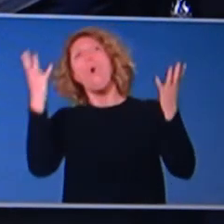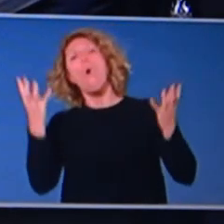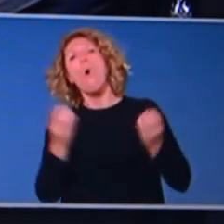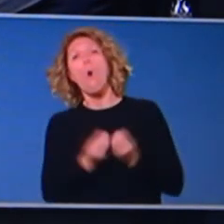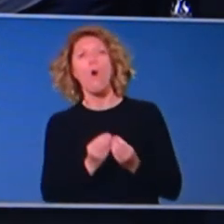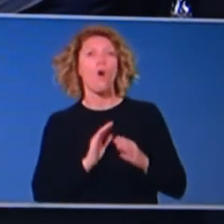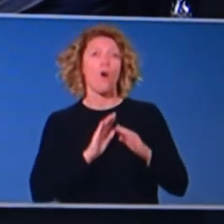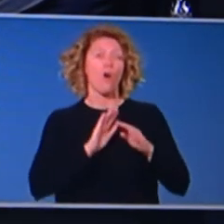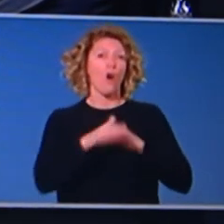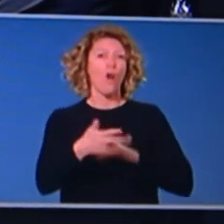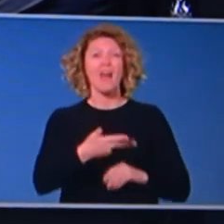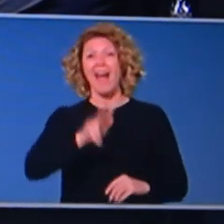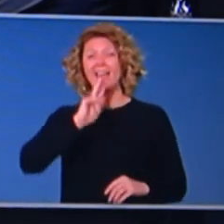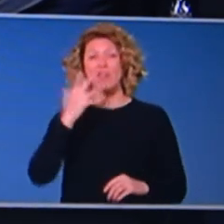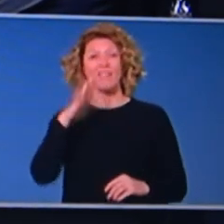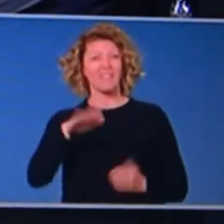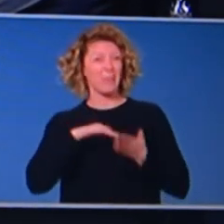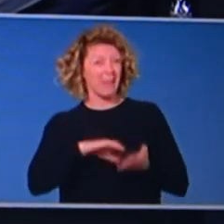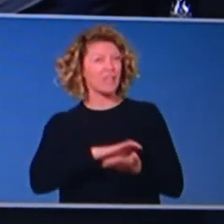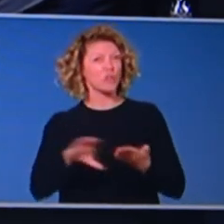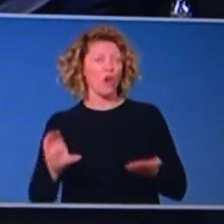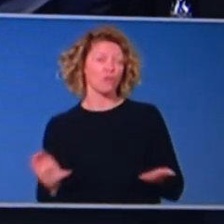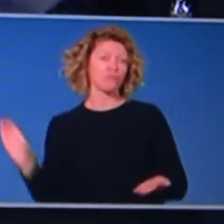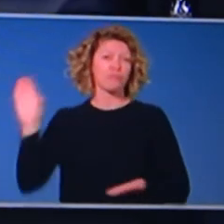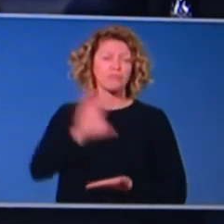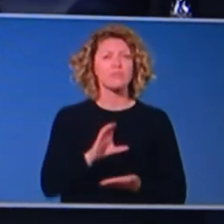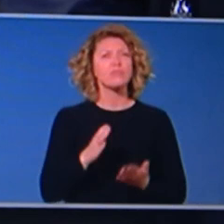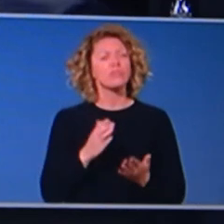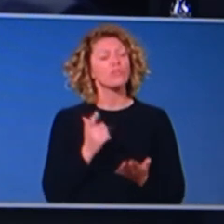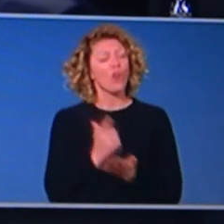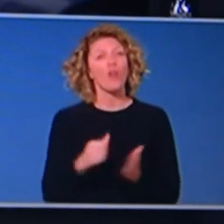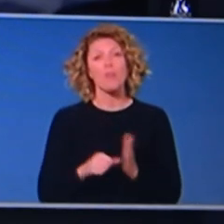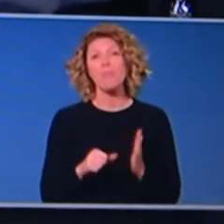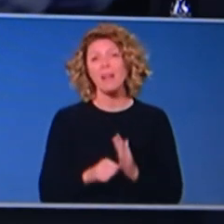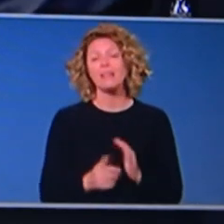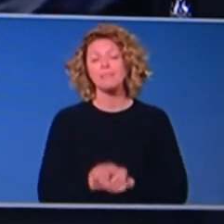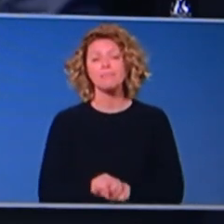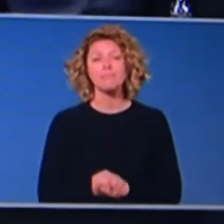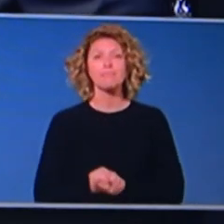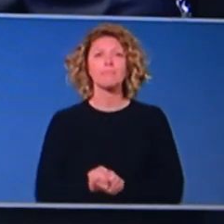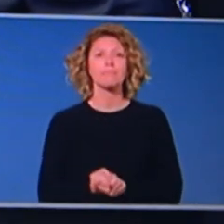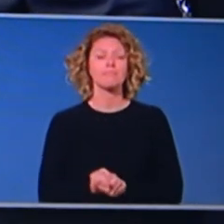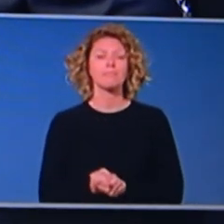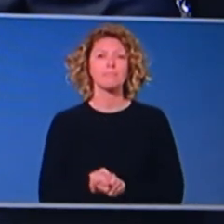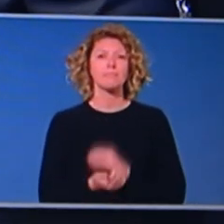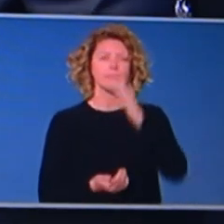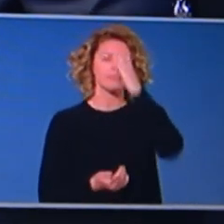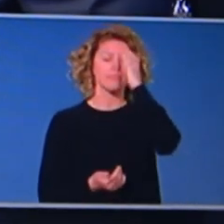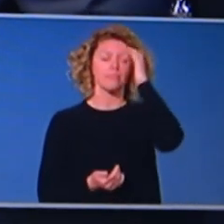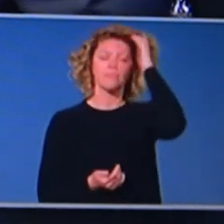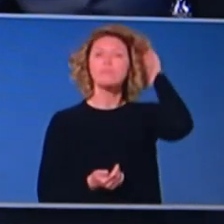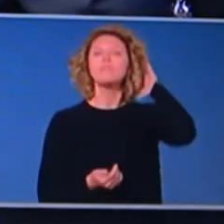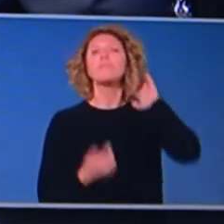up to over $850 million, which is a significant amount of money. Thanks, Ben. you, Richard. I'll ask Brendan to come. I just want to correct one thing I said before